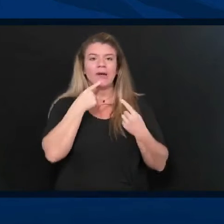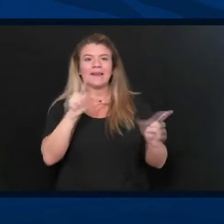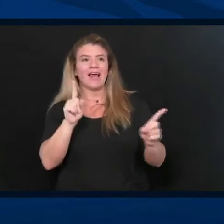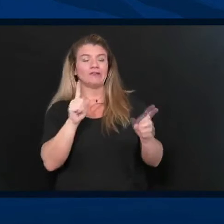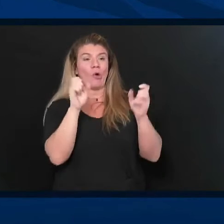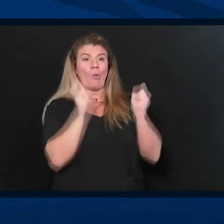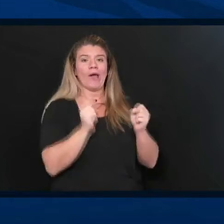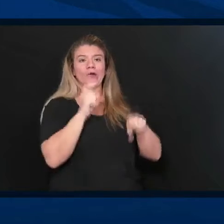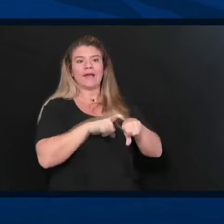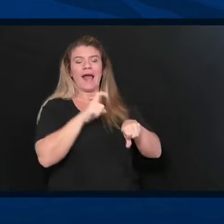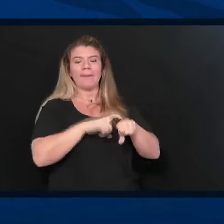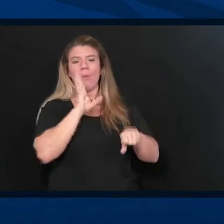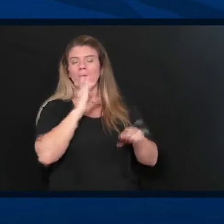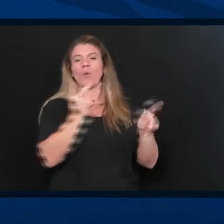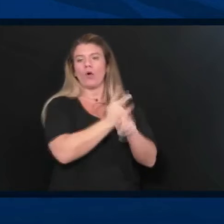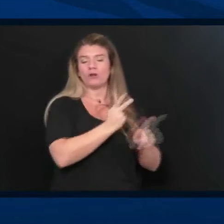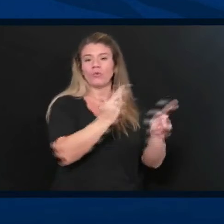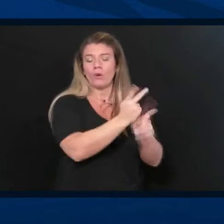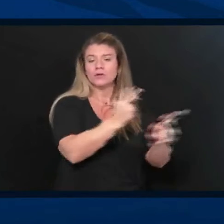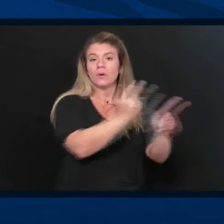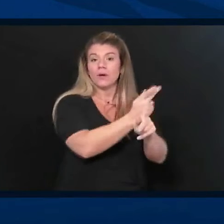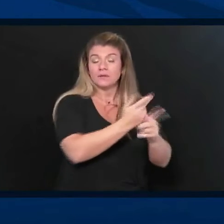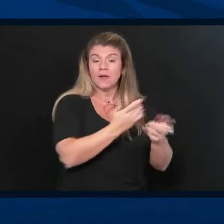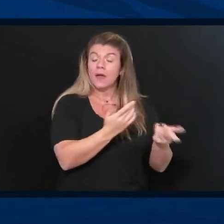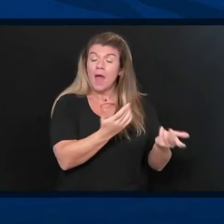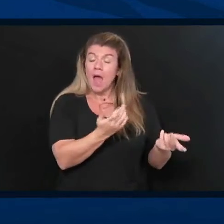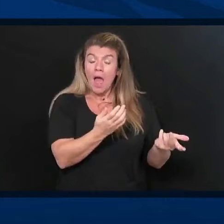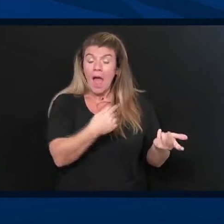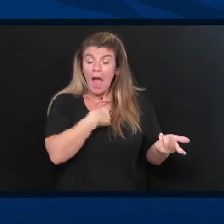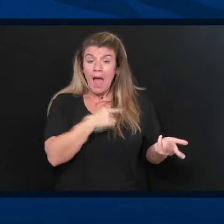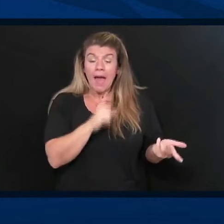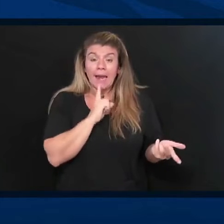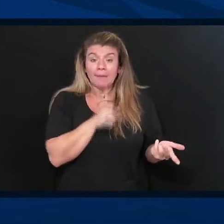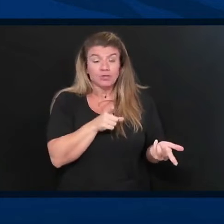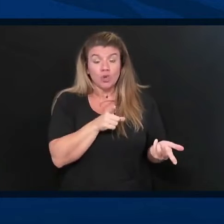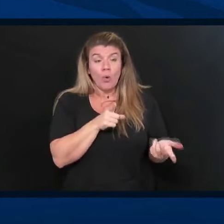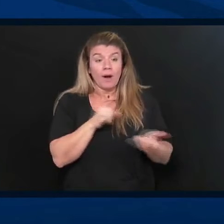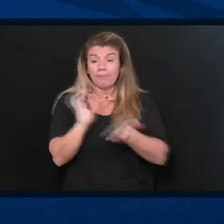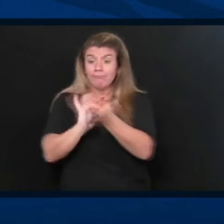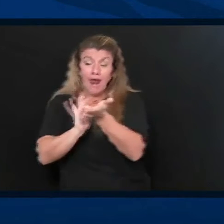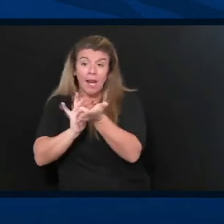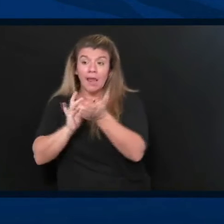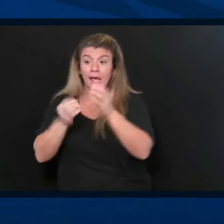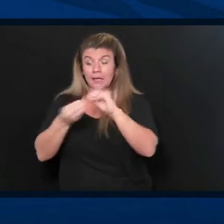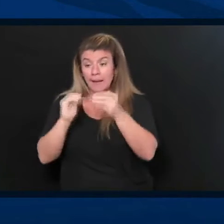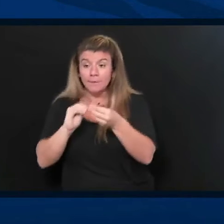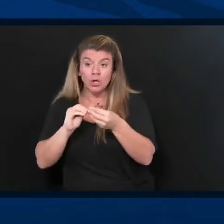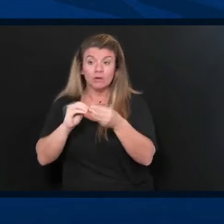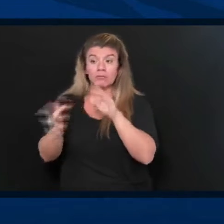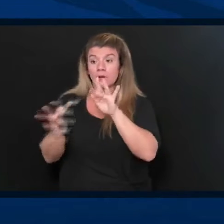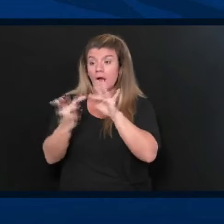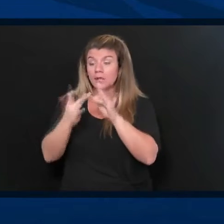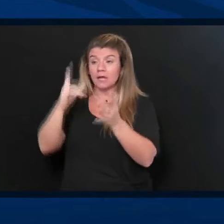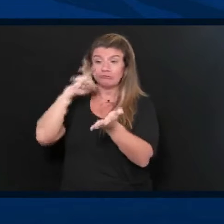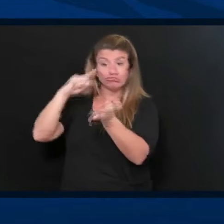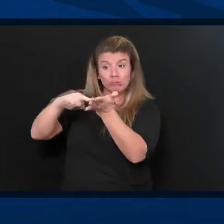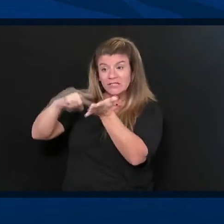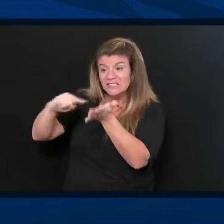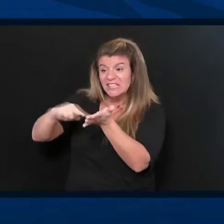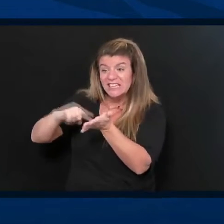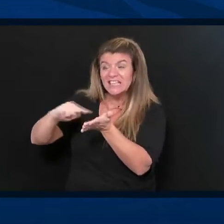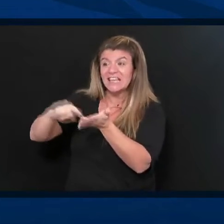I'm certain that statistically and medically and epidemiologically,